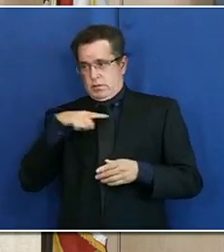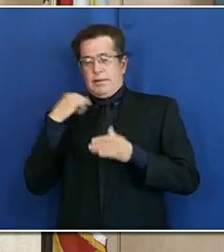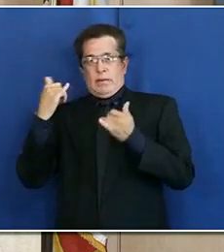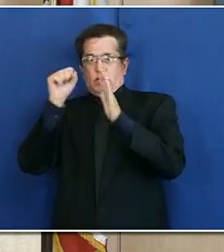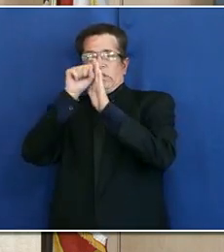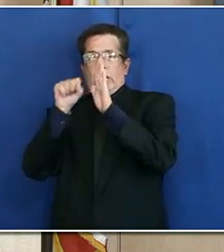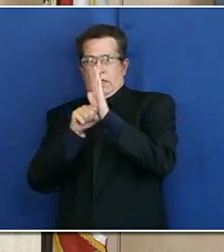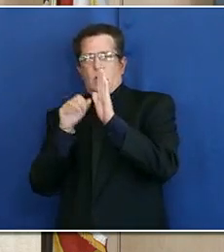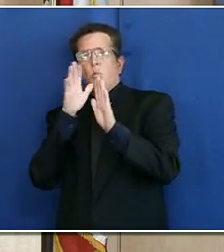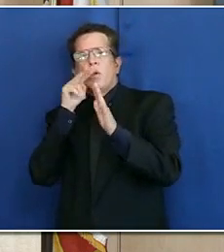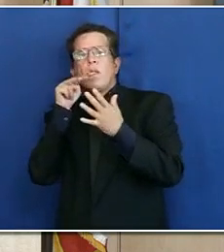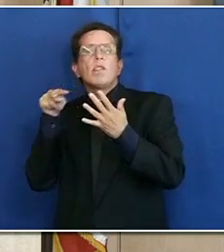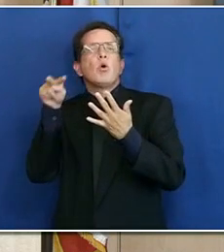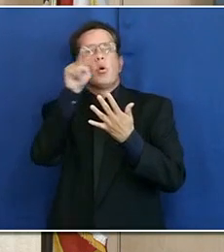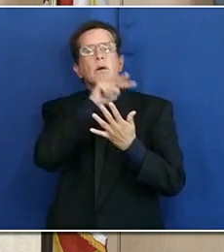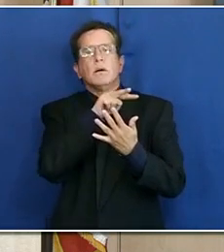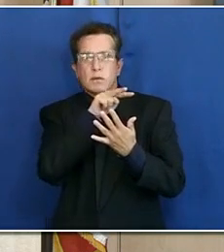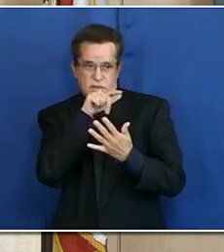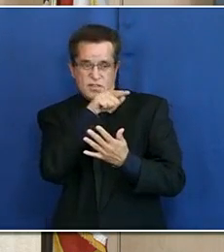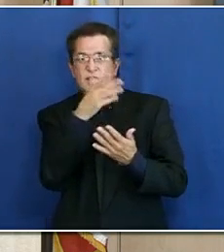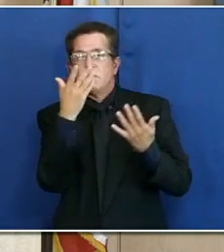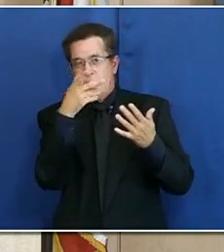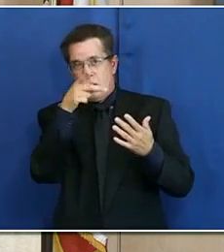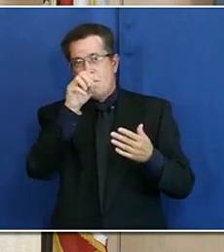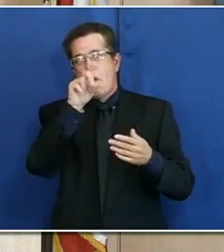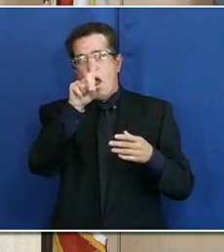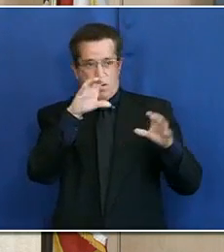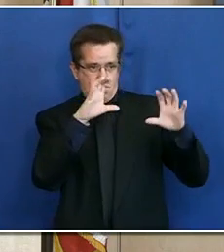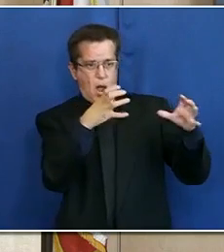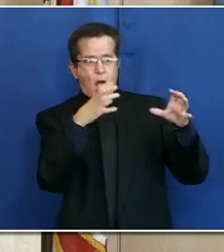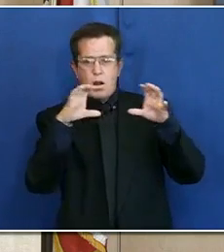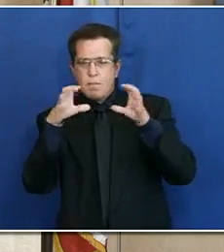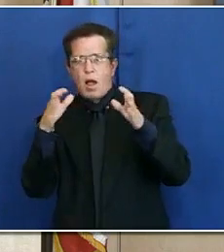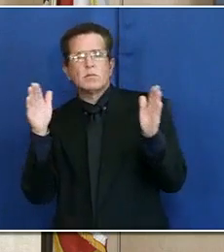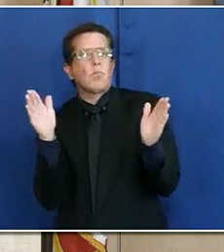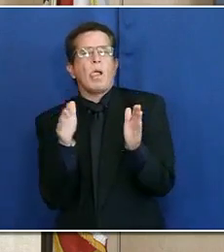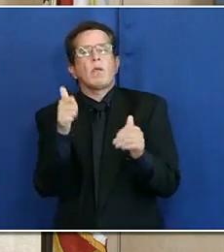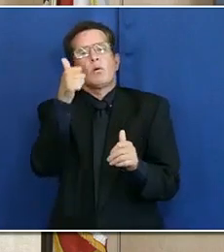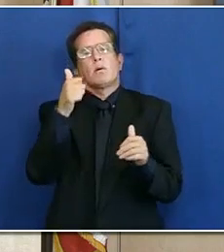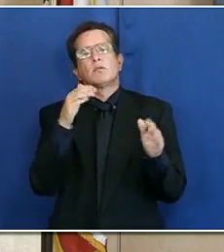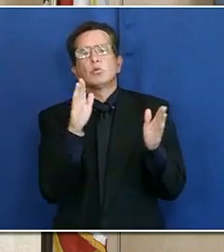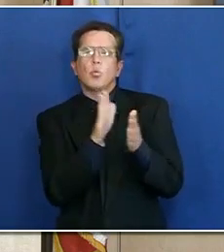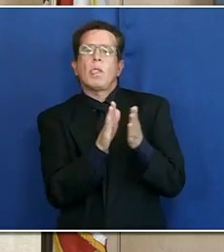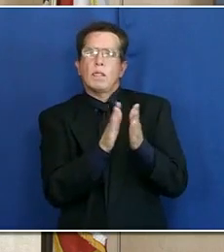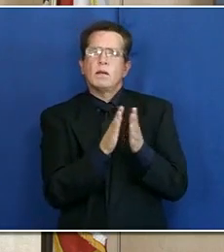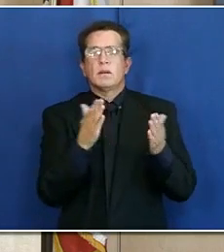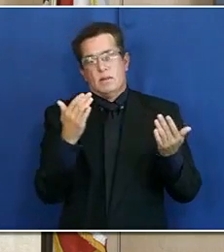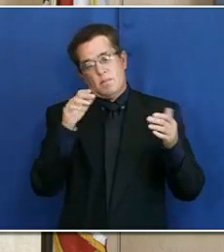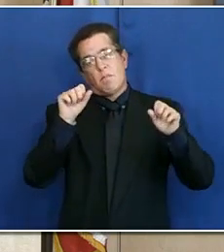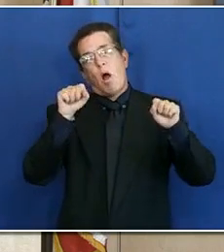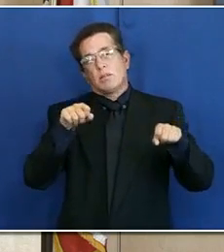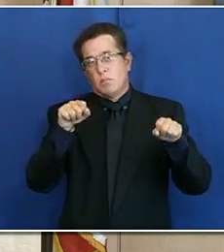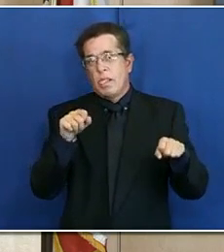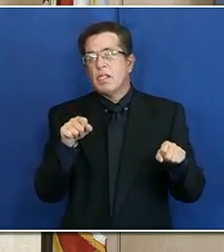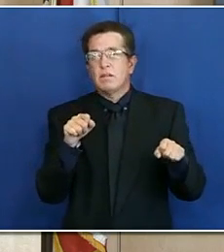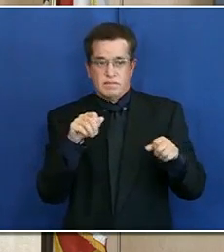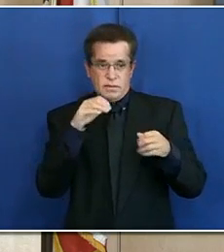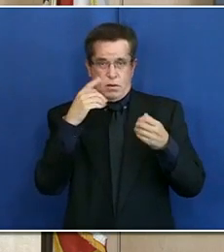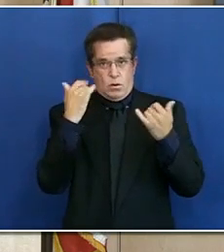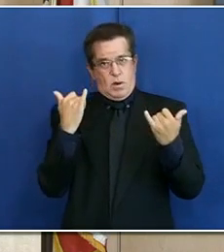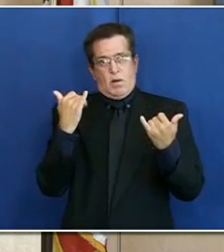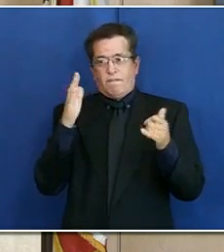at several options like pods, and we're expecting guidance for them, hopefully in the very near future, and so at this point in time,